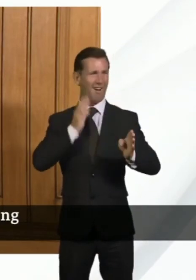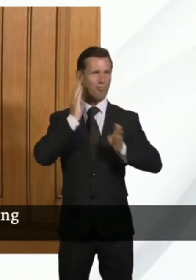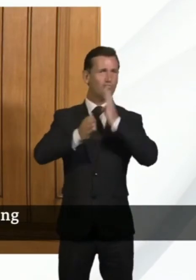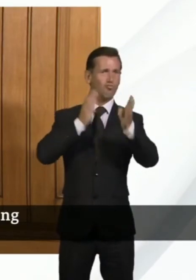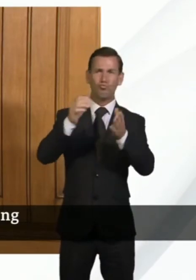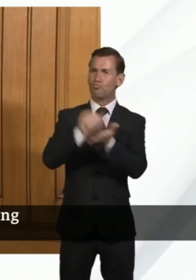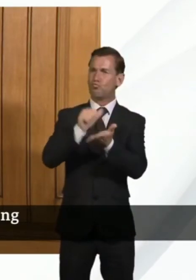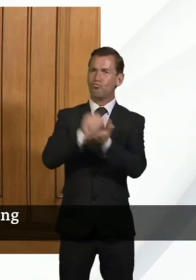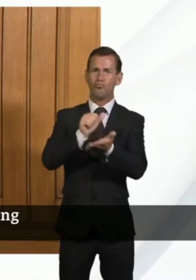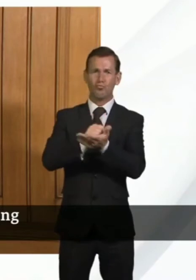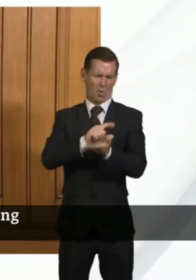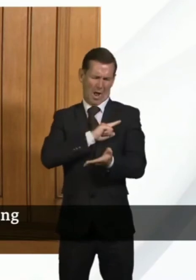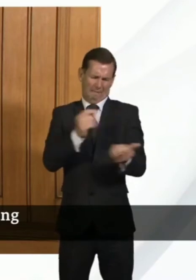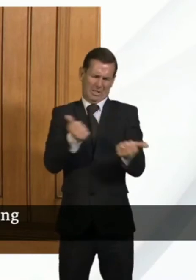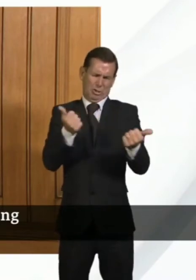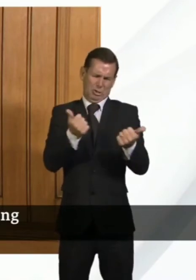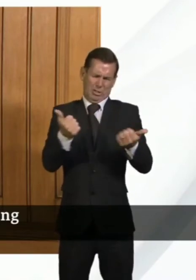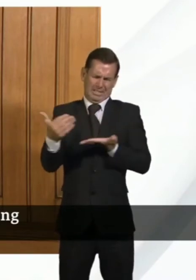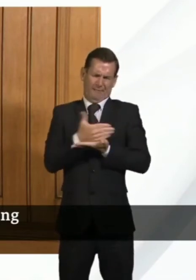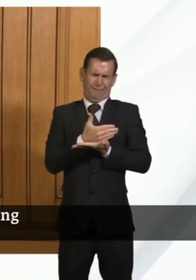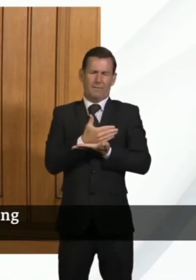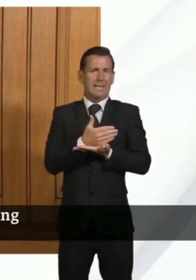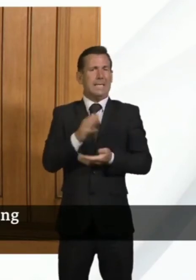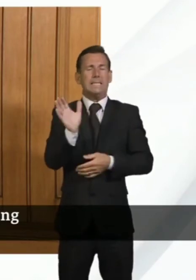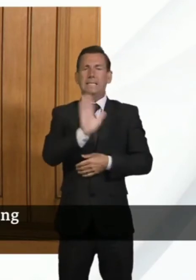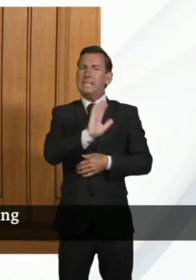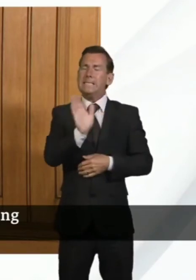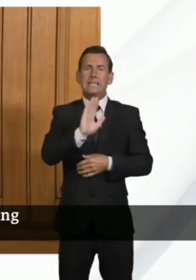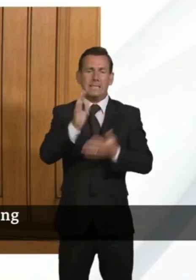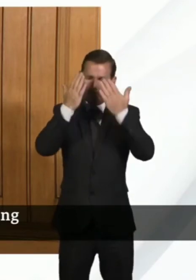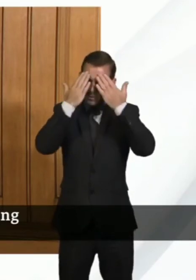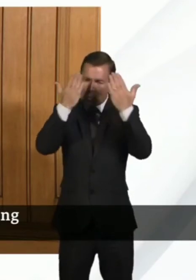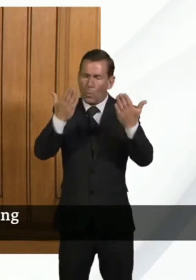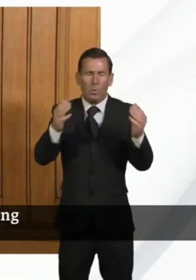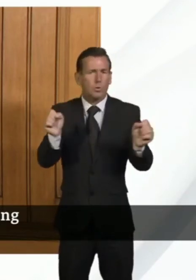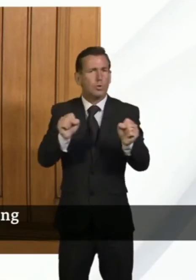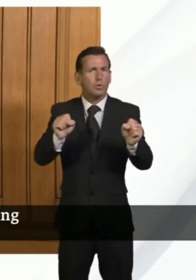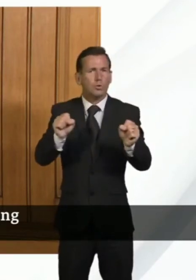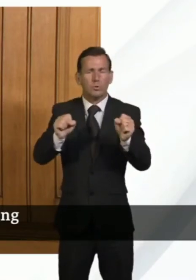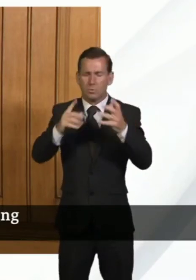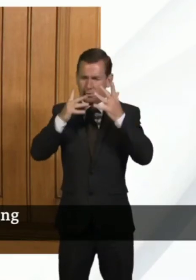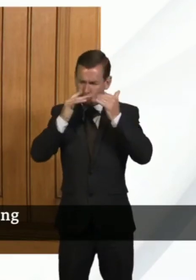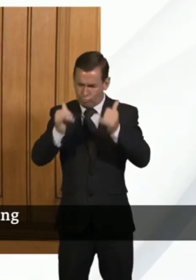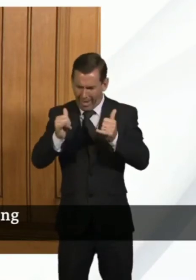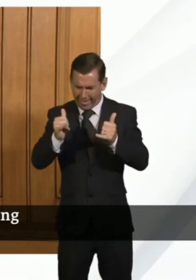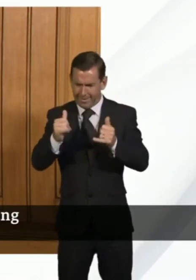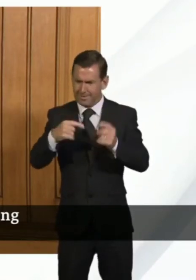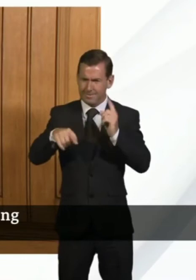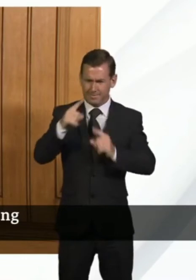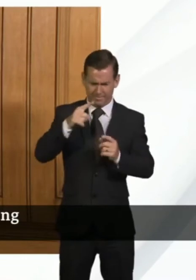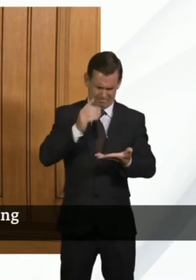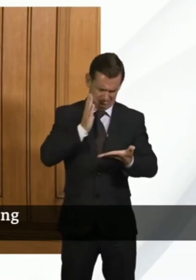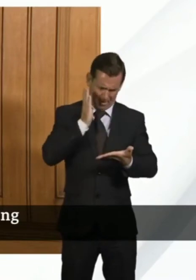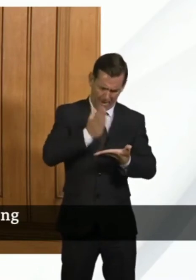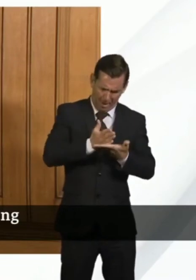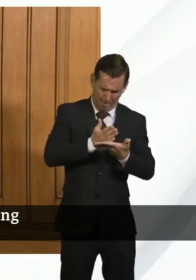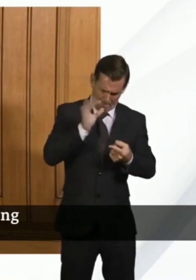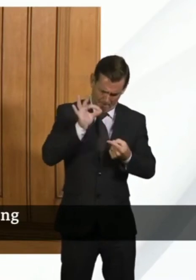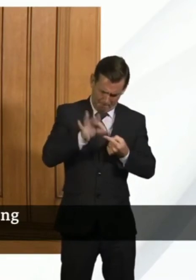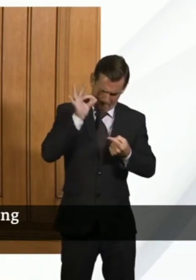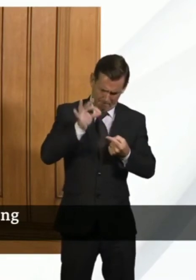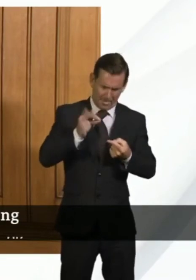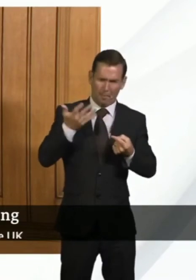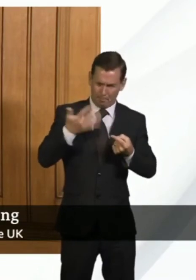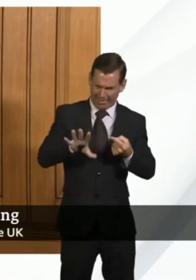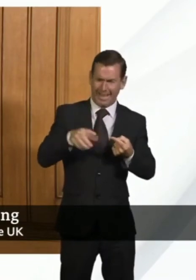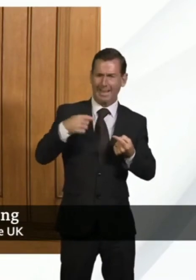social distancing or the way you behave because until we are absolutely sure about the relationship between the positive antibody test and